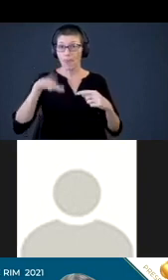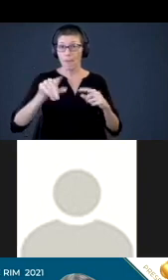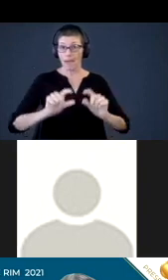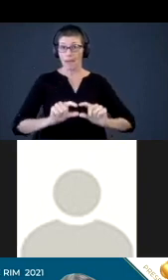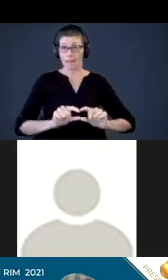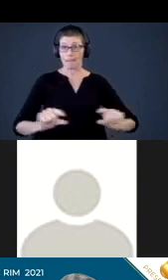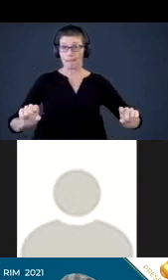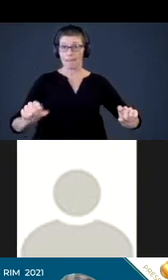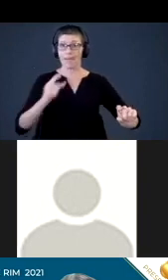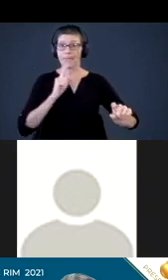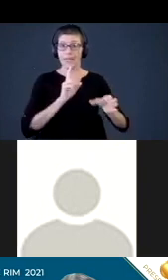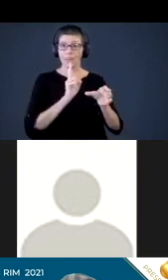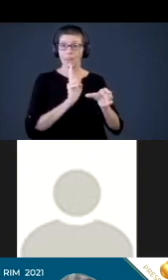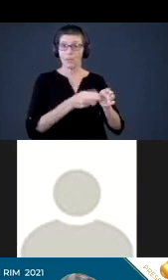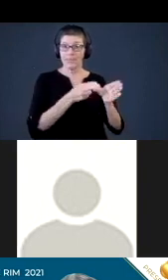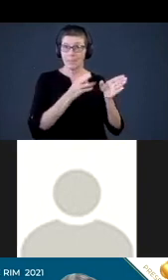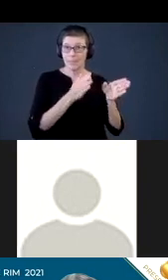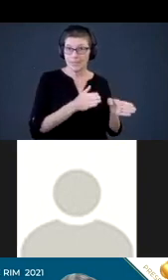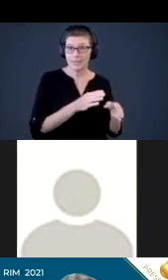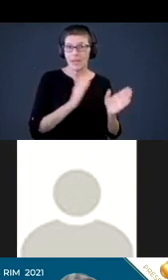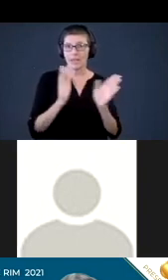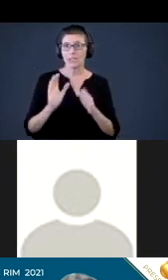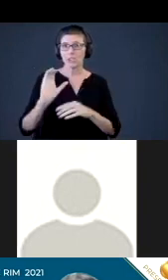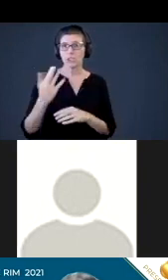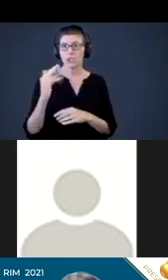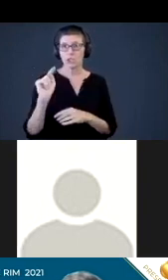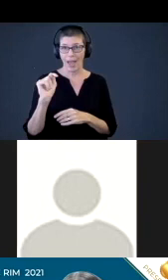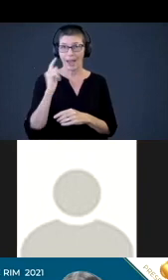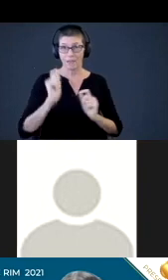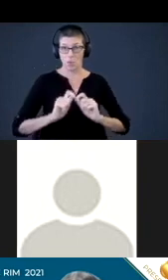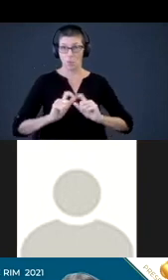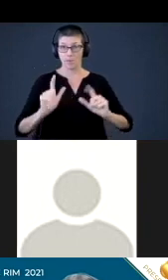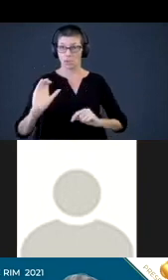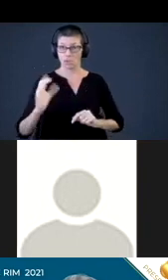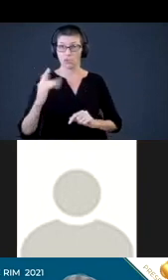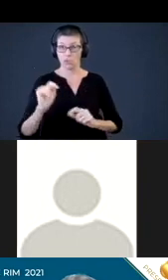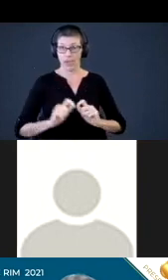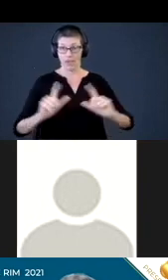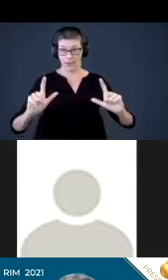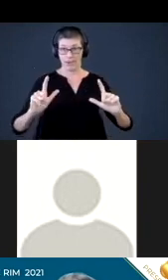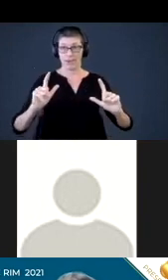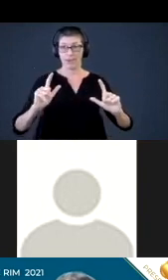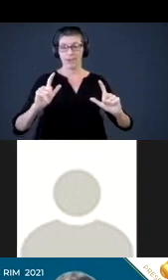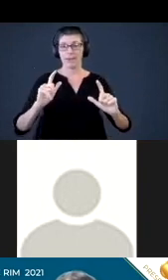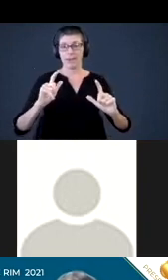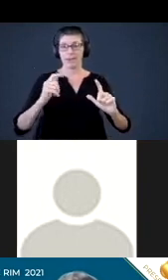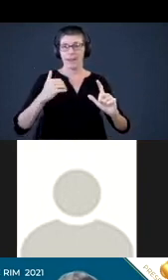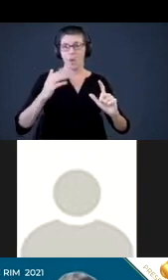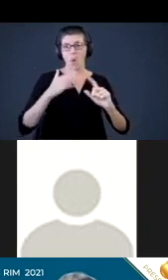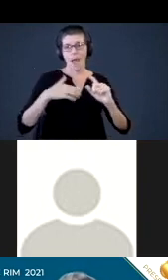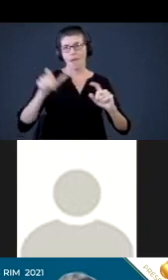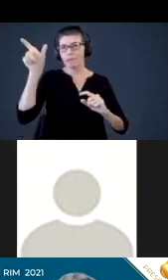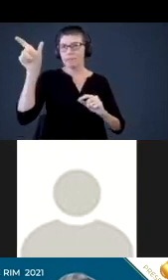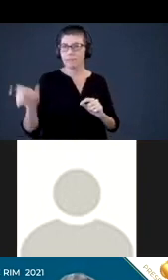participants and chat. So if you open up the chat, then you have that chat window opening on the right hand side